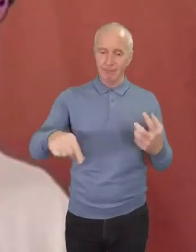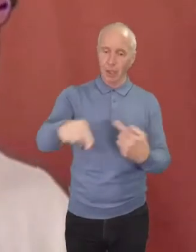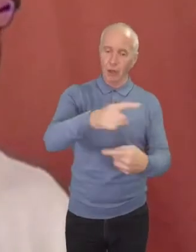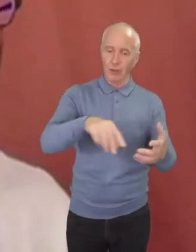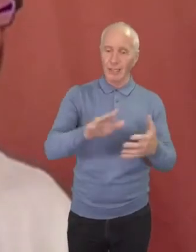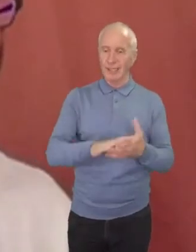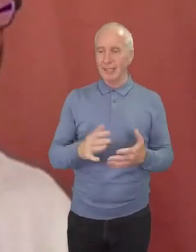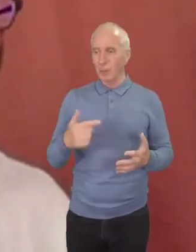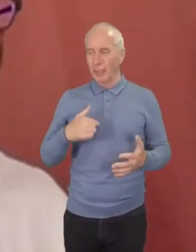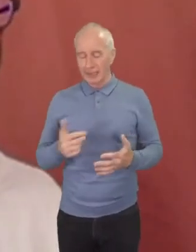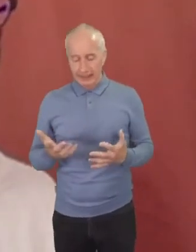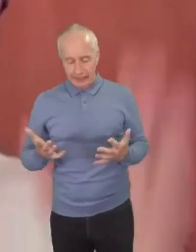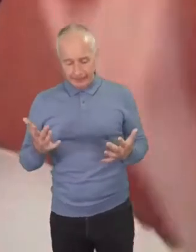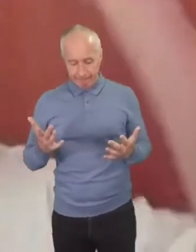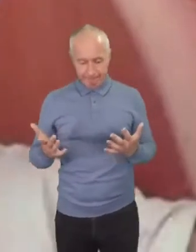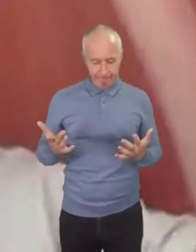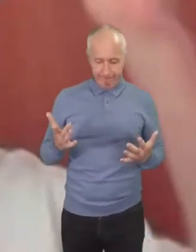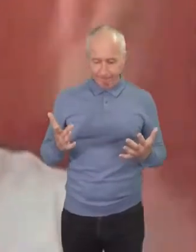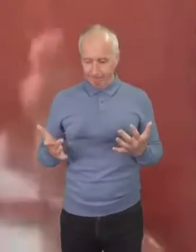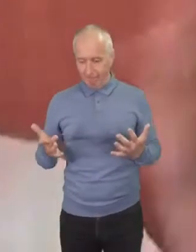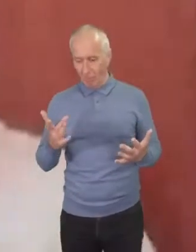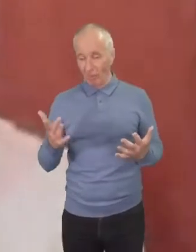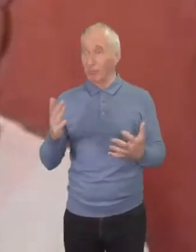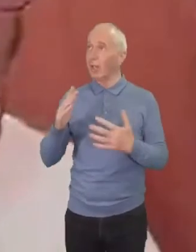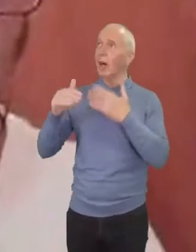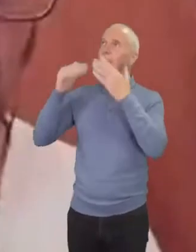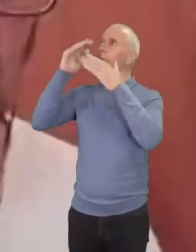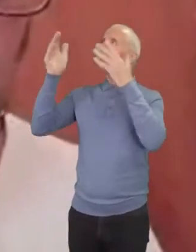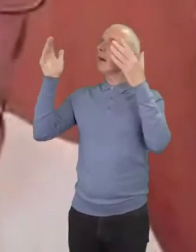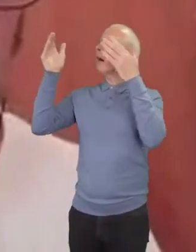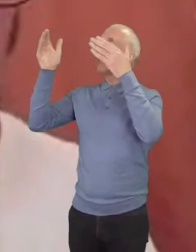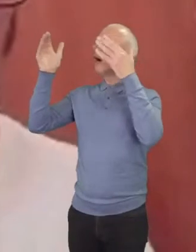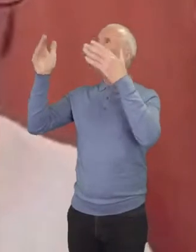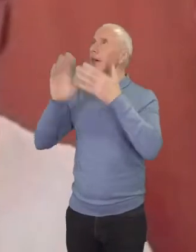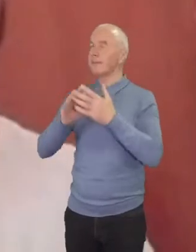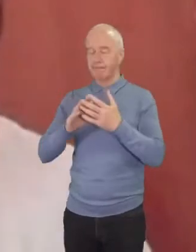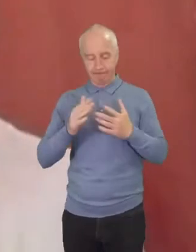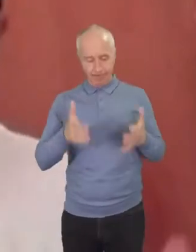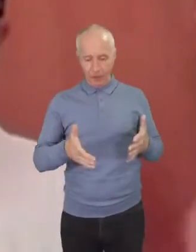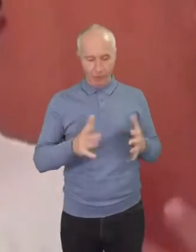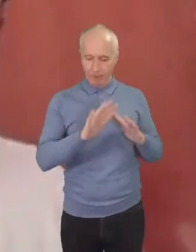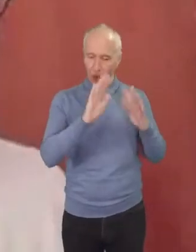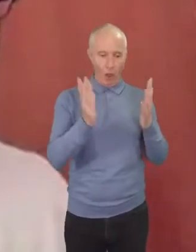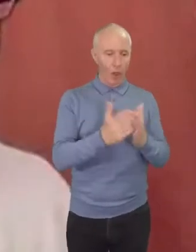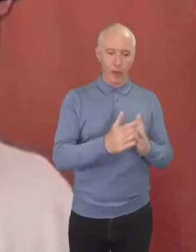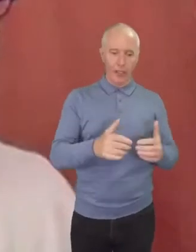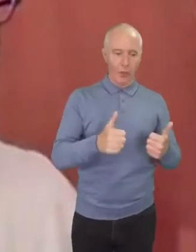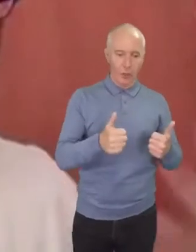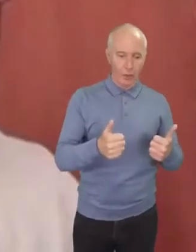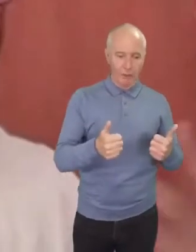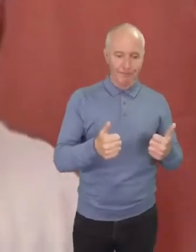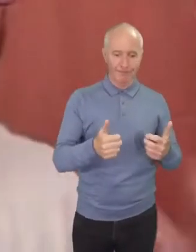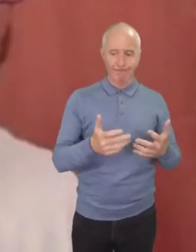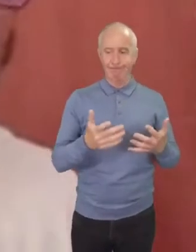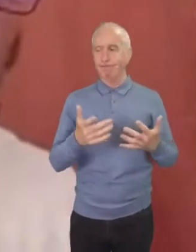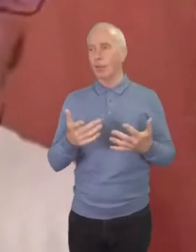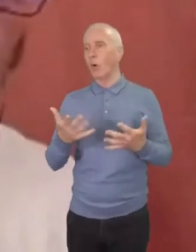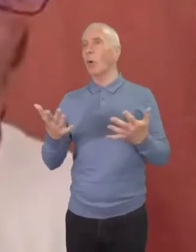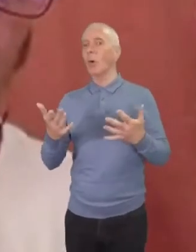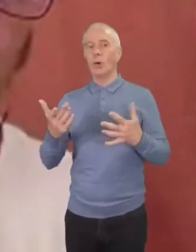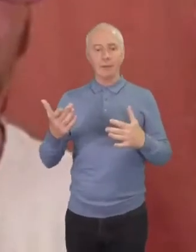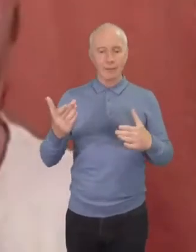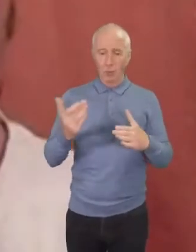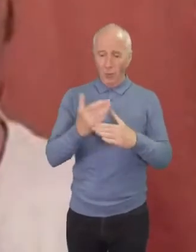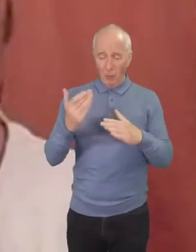being you know as the old saying says so heavenly minded that we're not much earthly good or other times i think working so